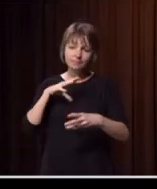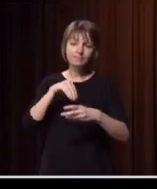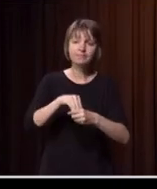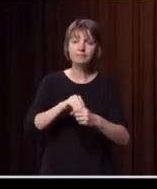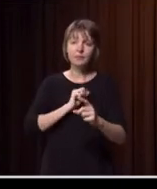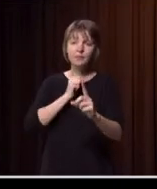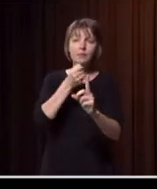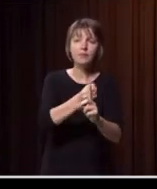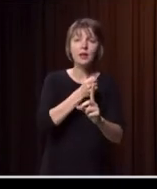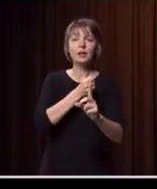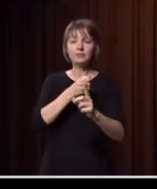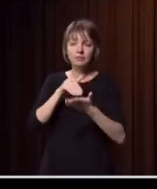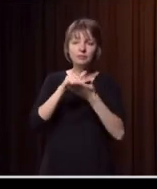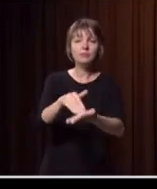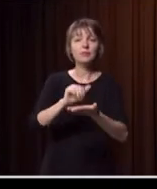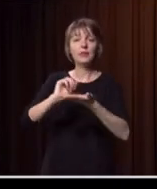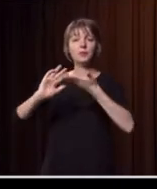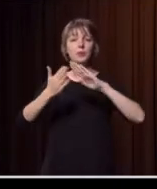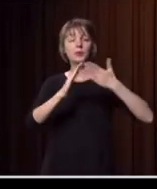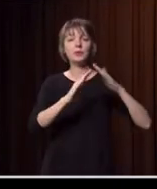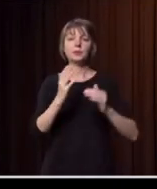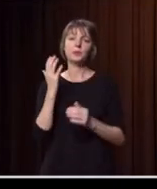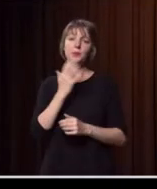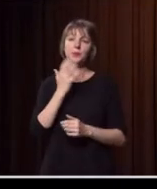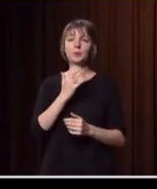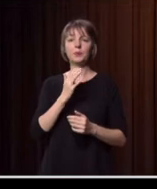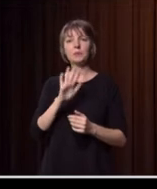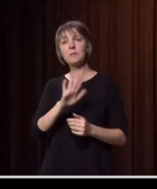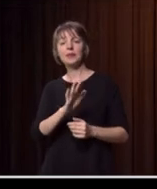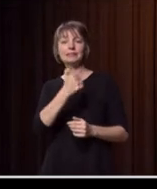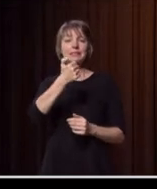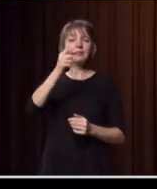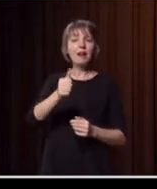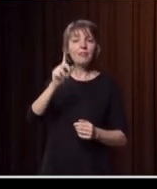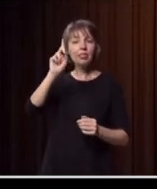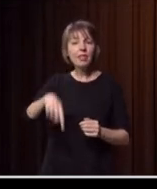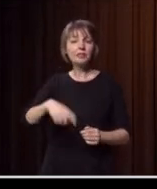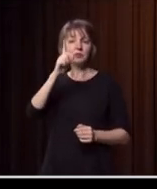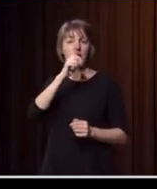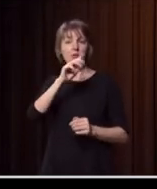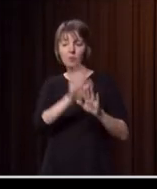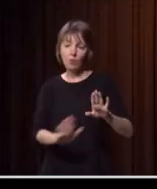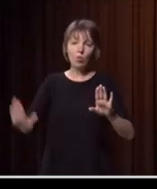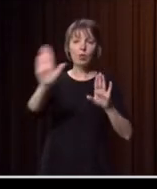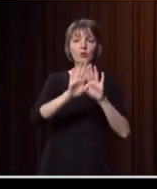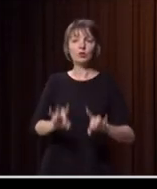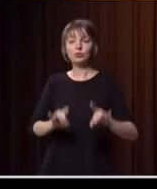remarkable. And we ended up having six and a half thousand people from every state of Australia, every state and territory of Australia,